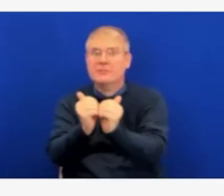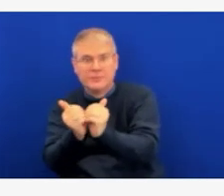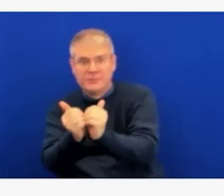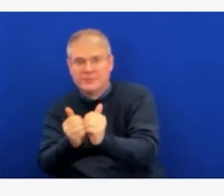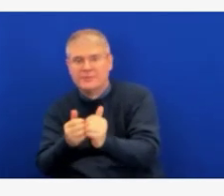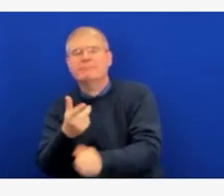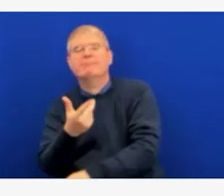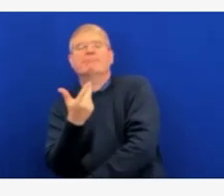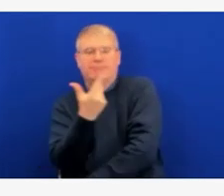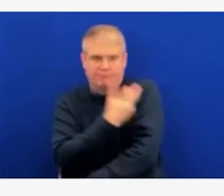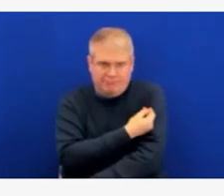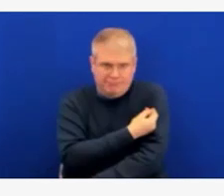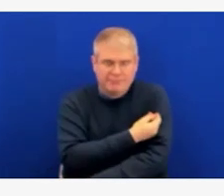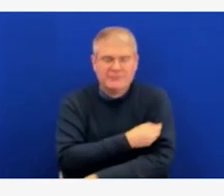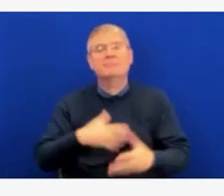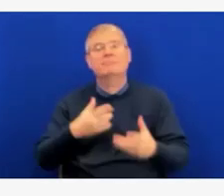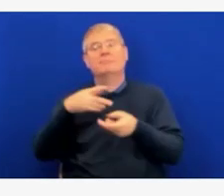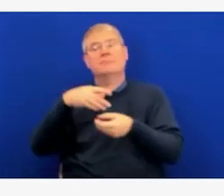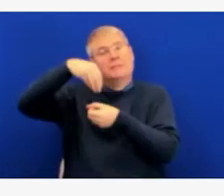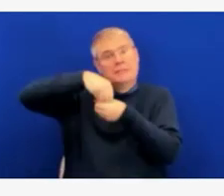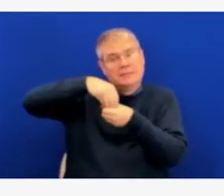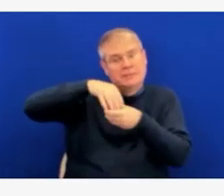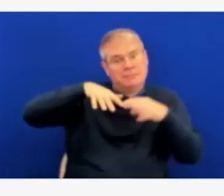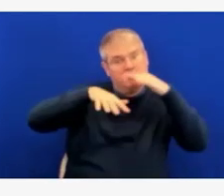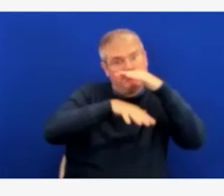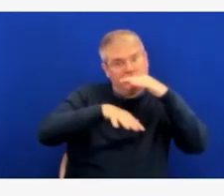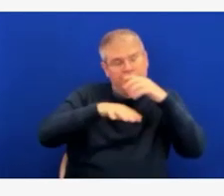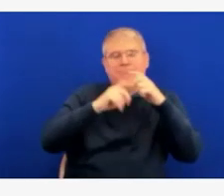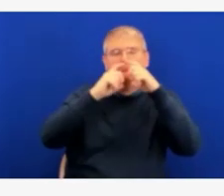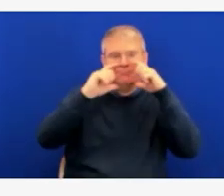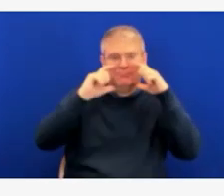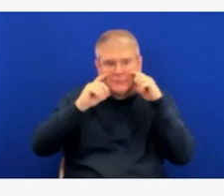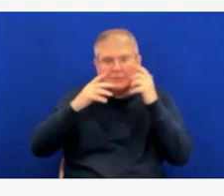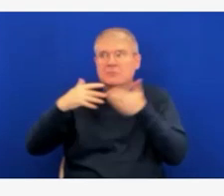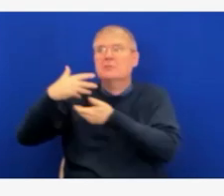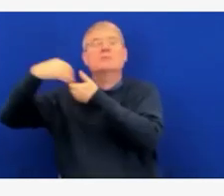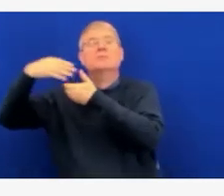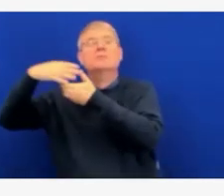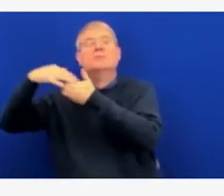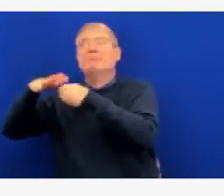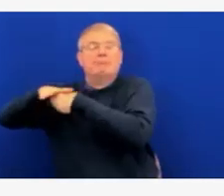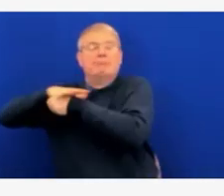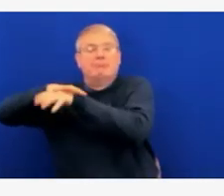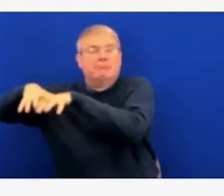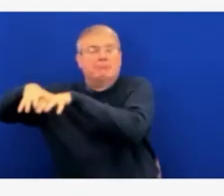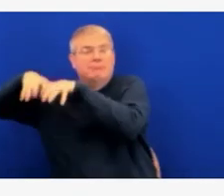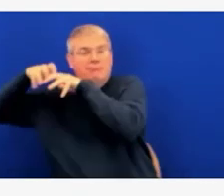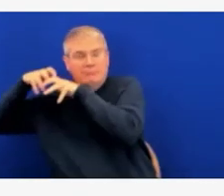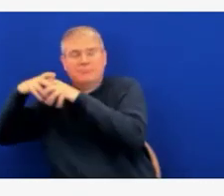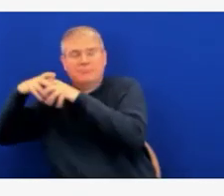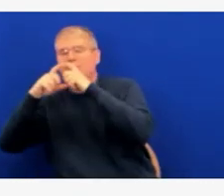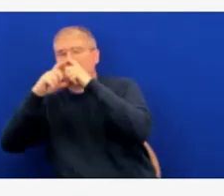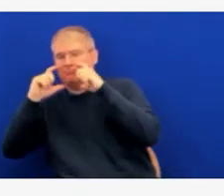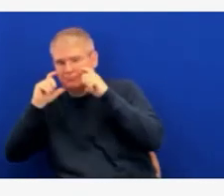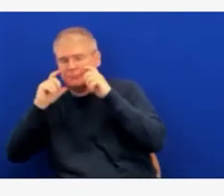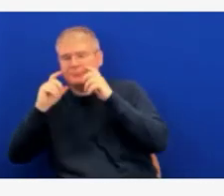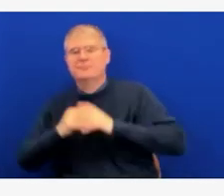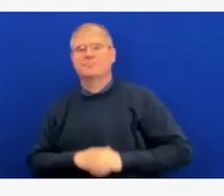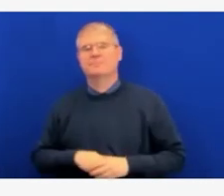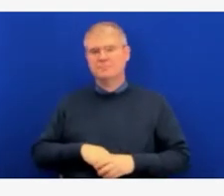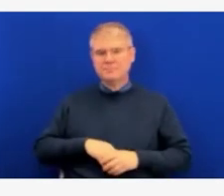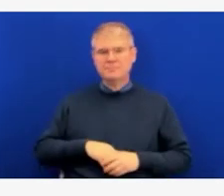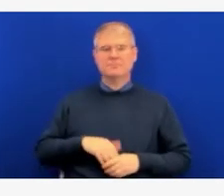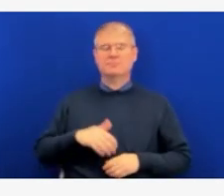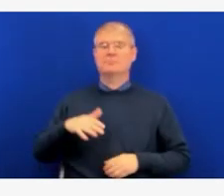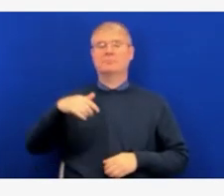which is the entire state except for one county, of which most – and maintaining, excuse me, physical distancing.